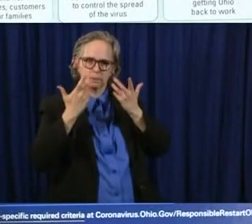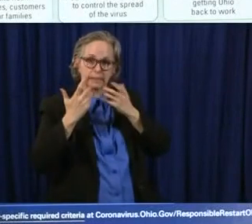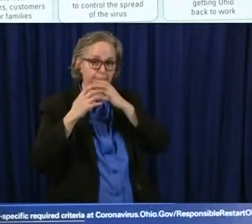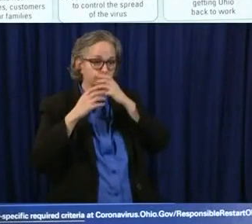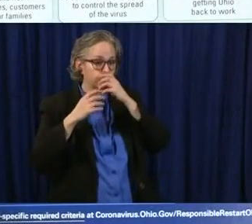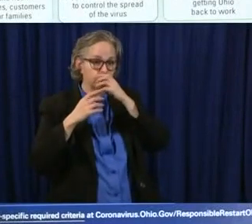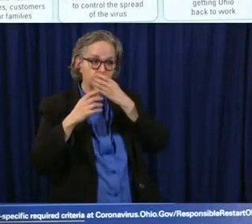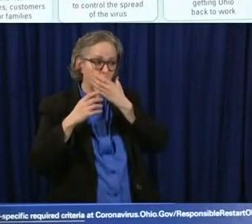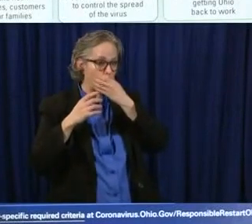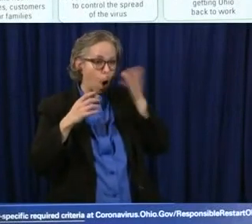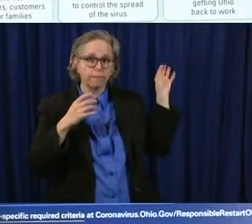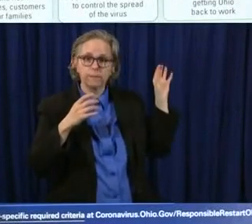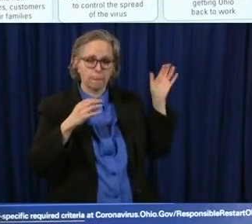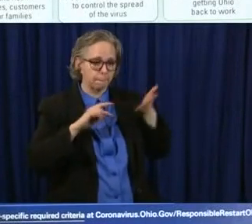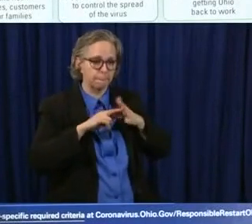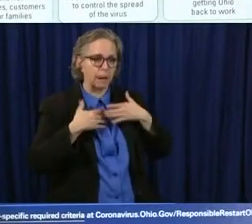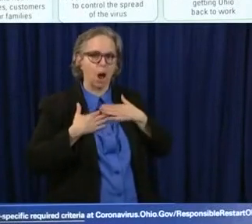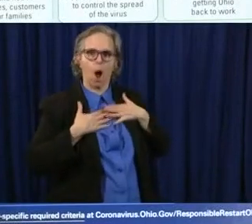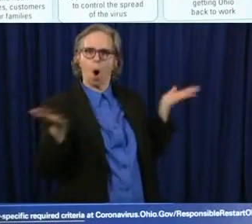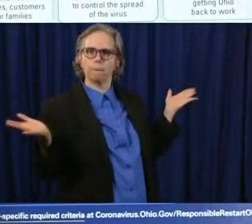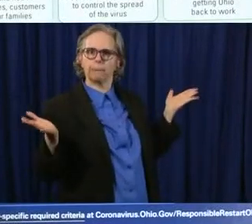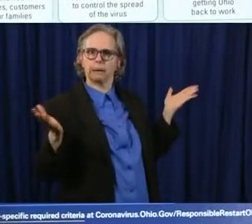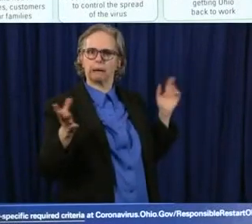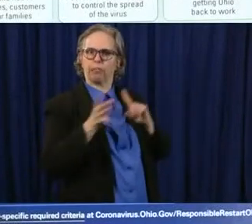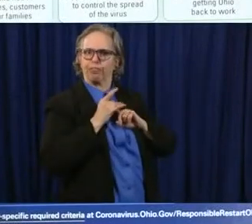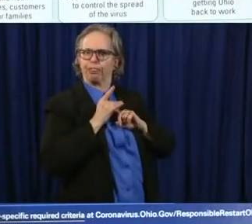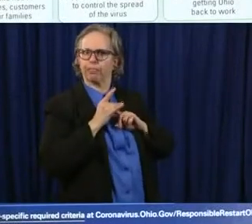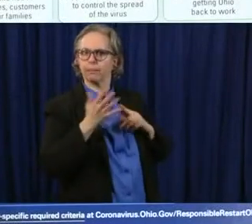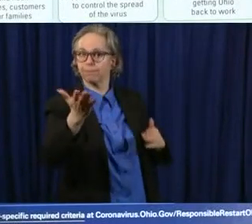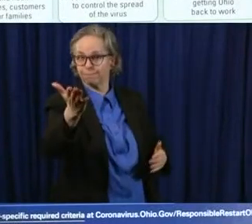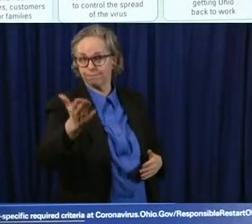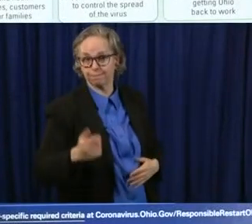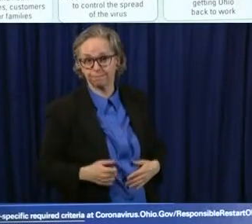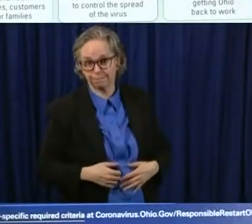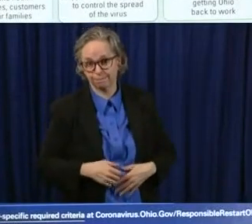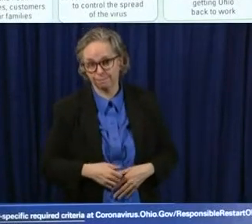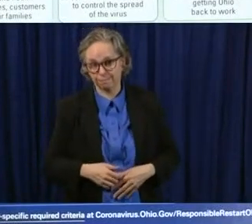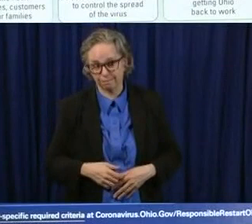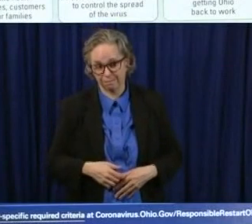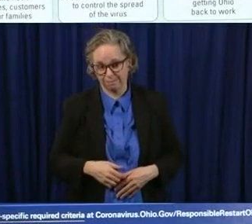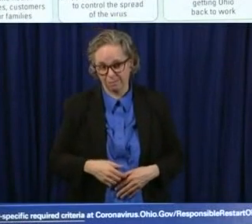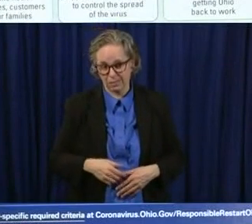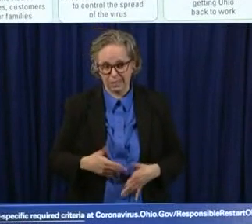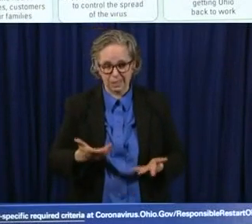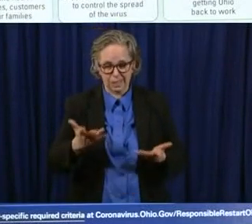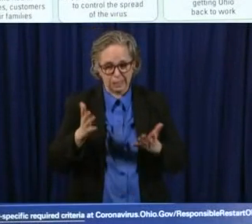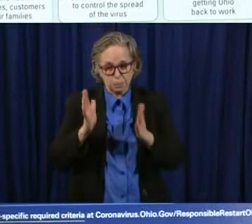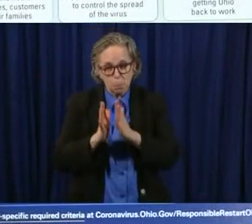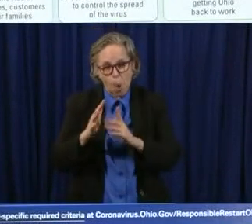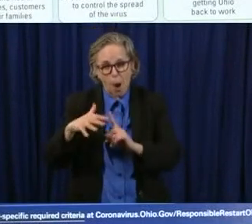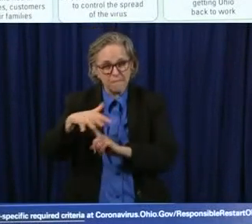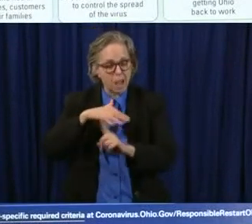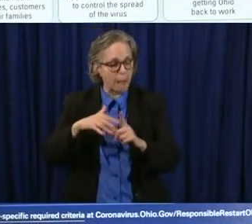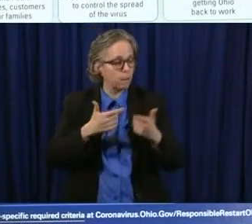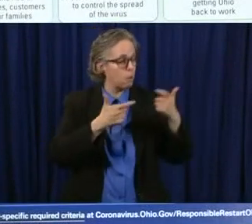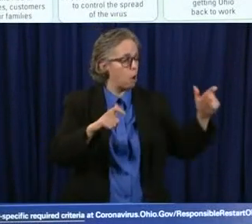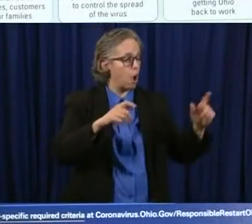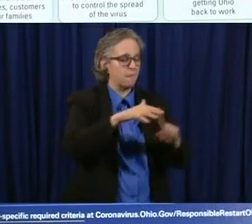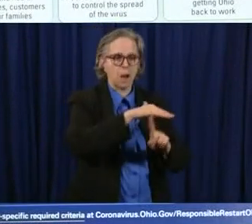we have a small environment or maybe a bigger environment in the store depending on the size of the store but it's